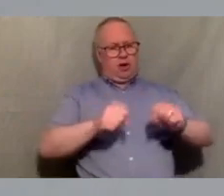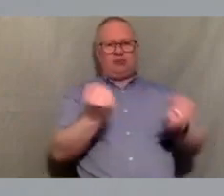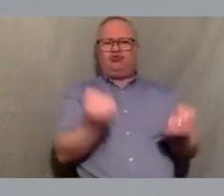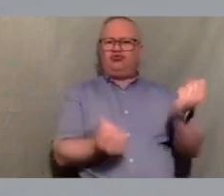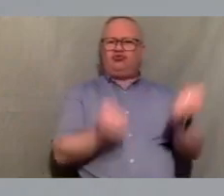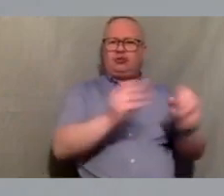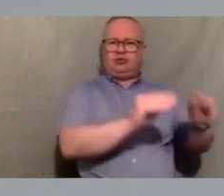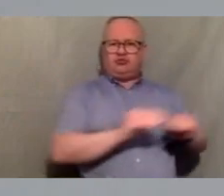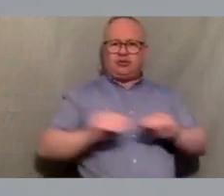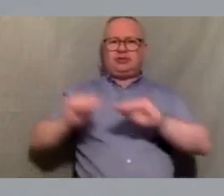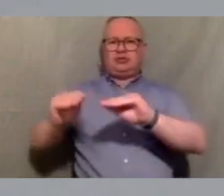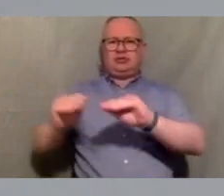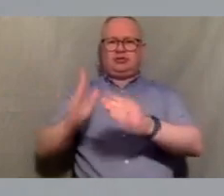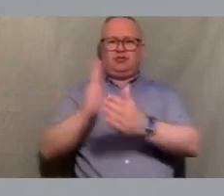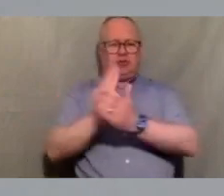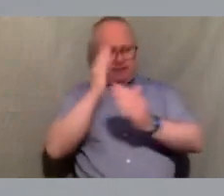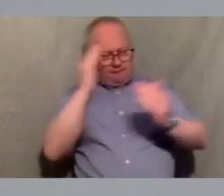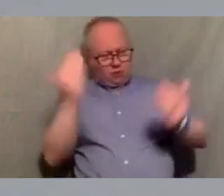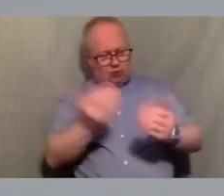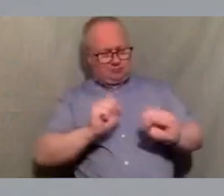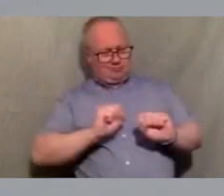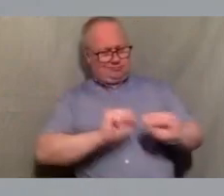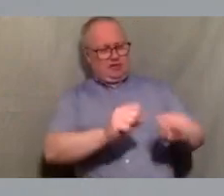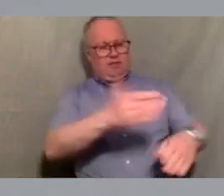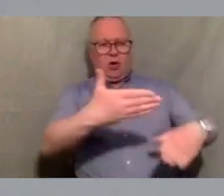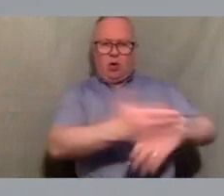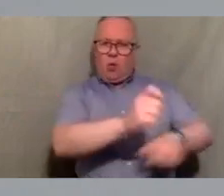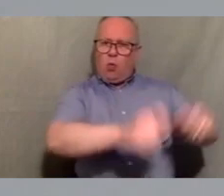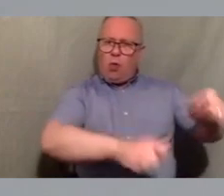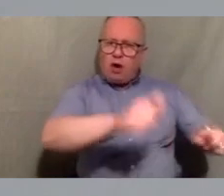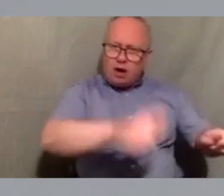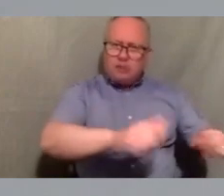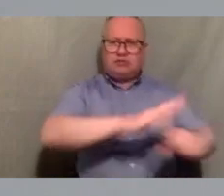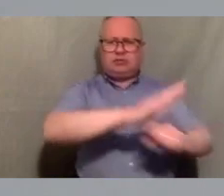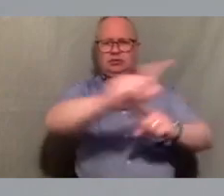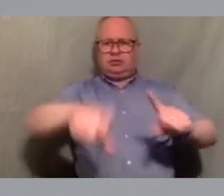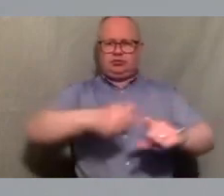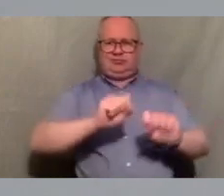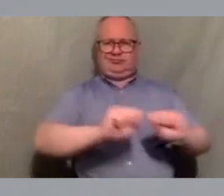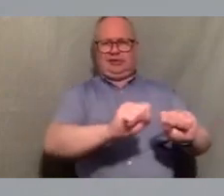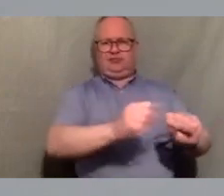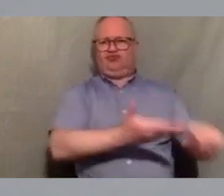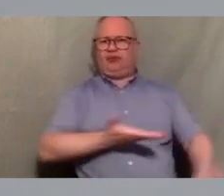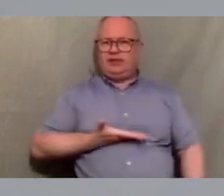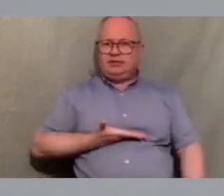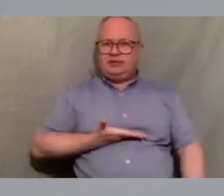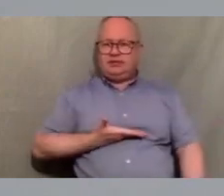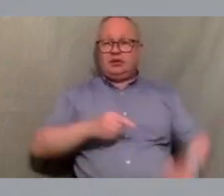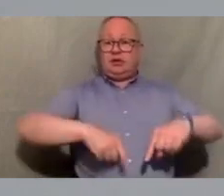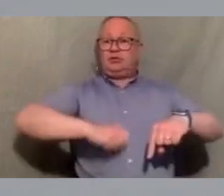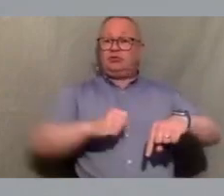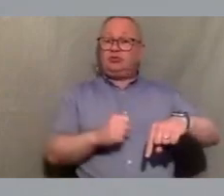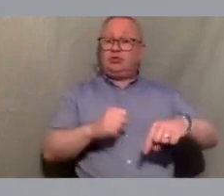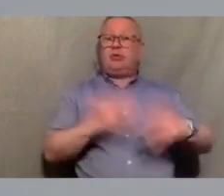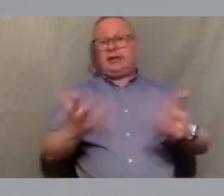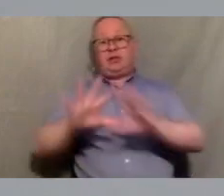that really focuses on justice for workers and local communities both in scotland and around the world and that that